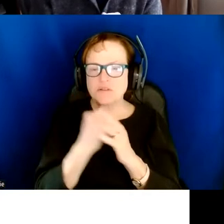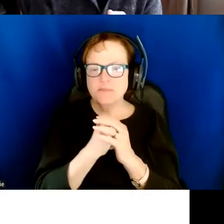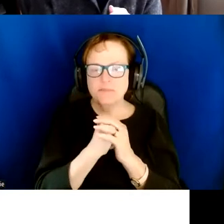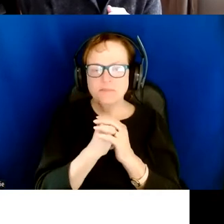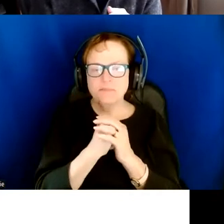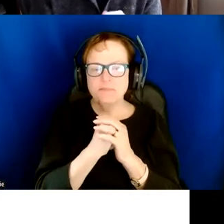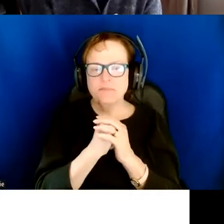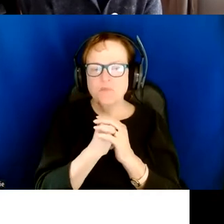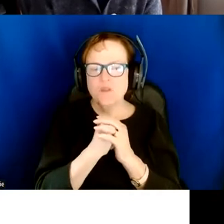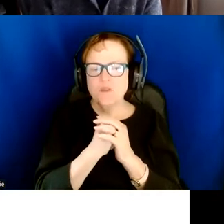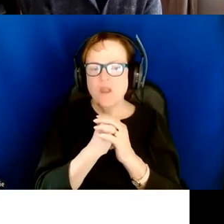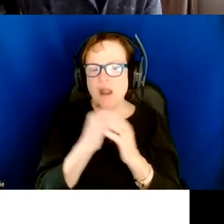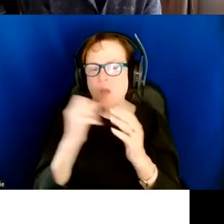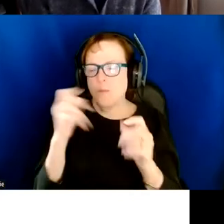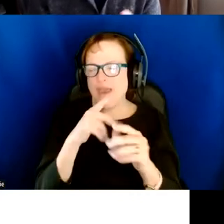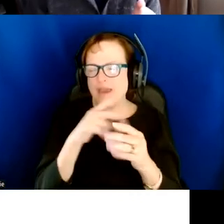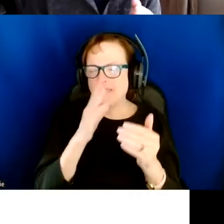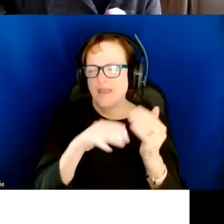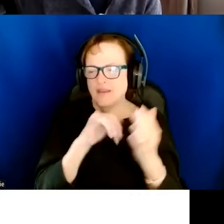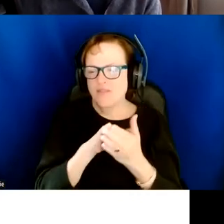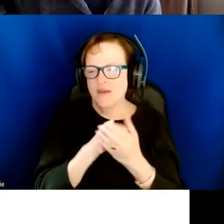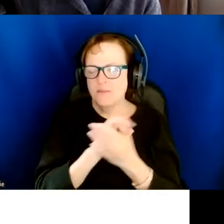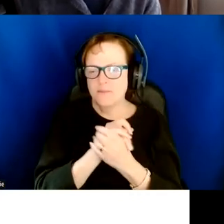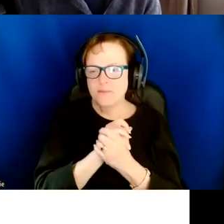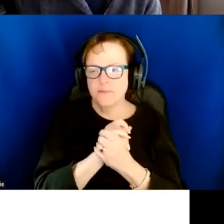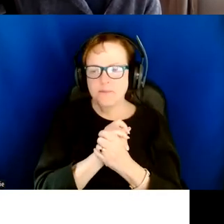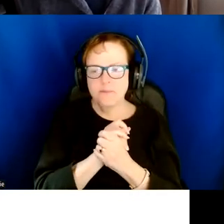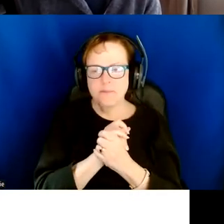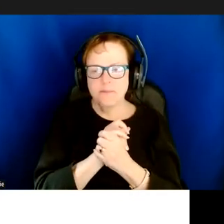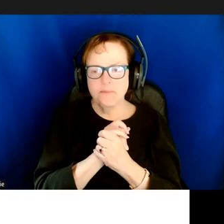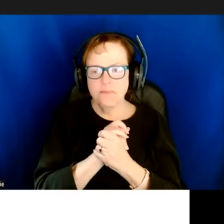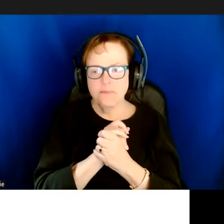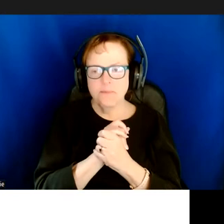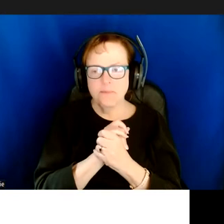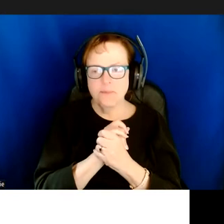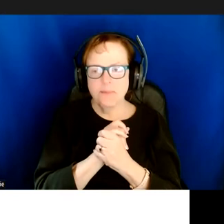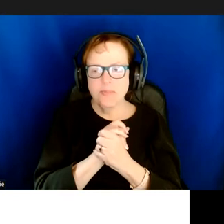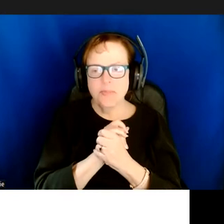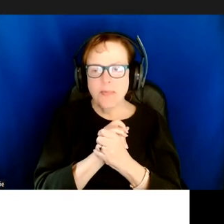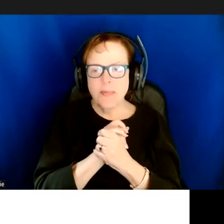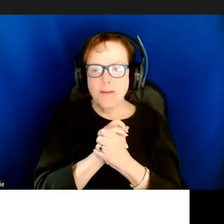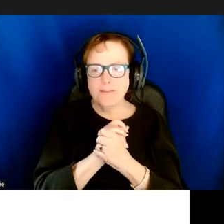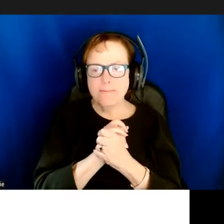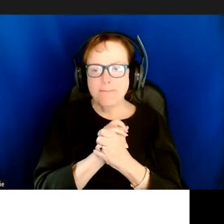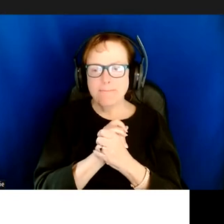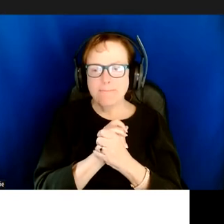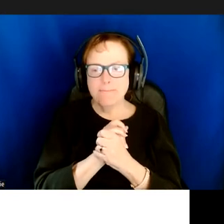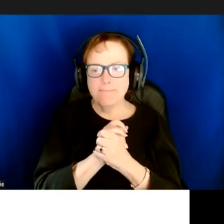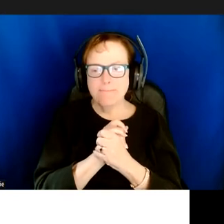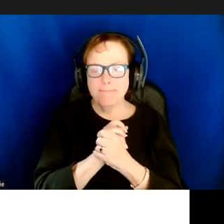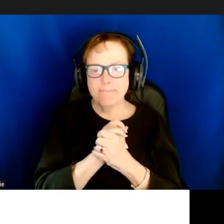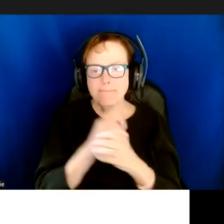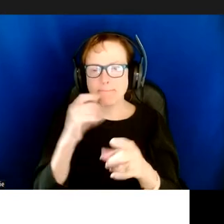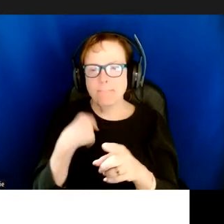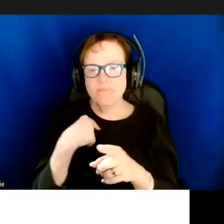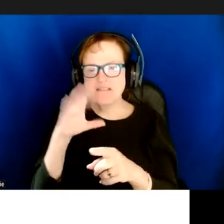back with yeah at the end of that go ahead say okay hi everyone uh i'm cyan i am uh